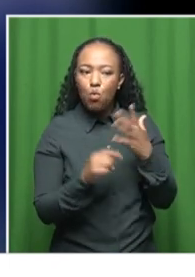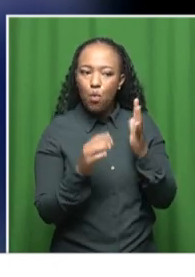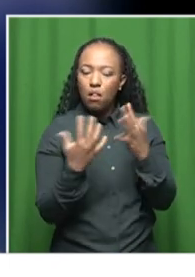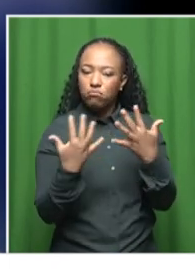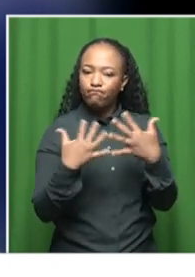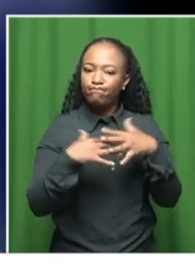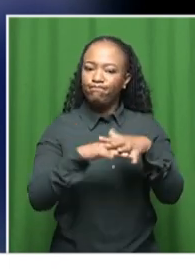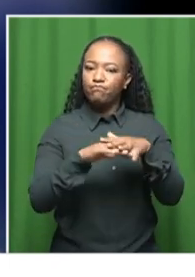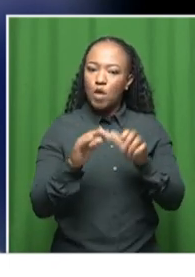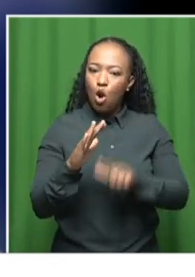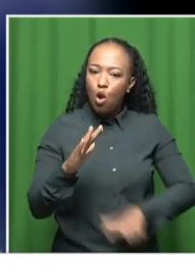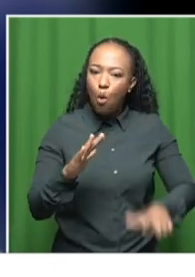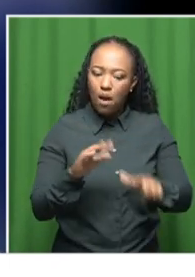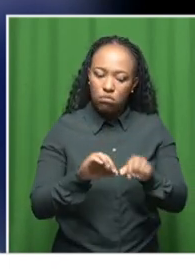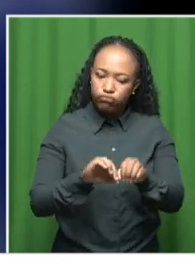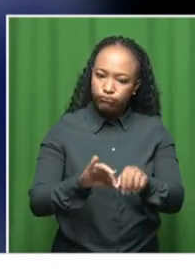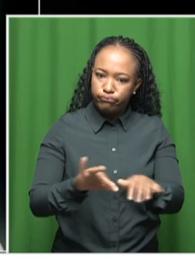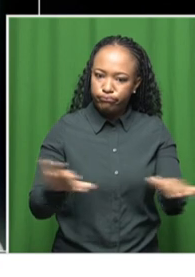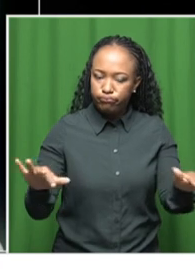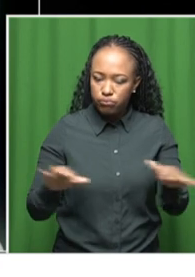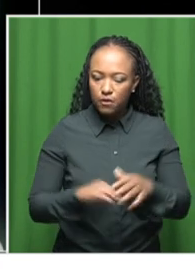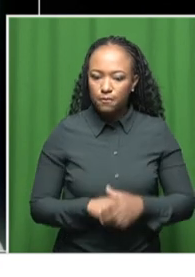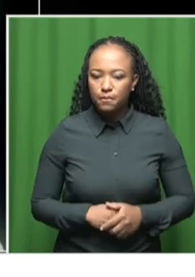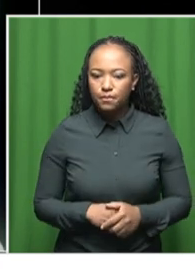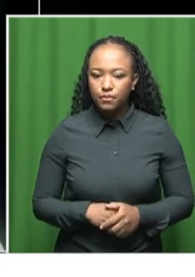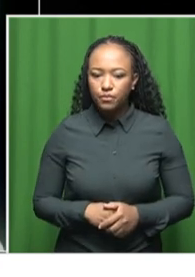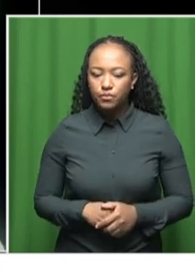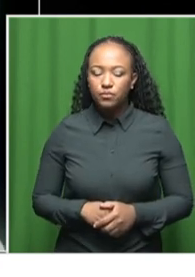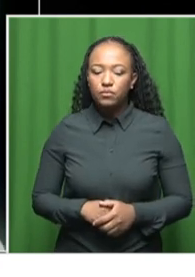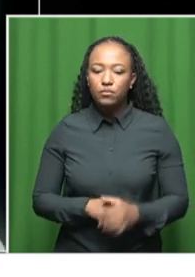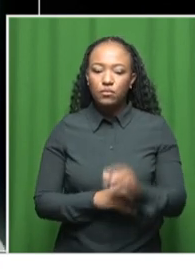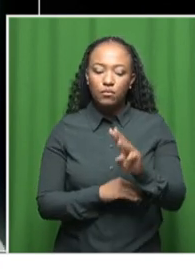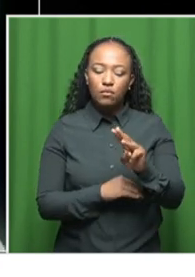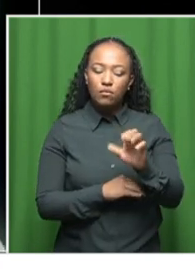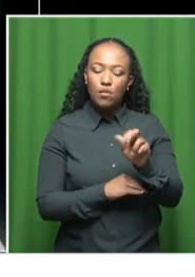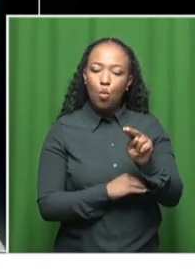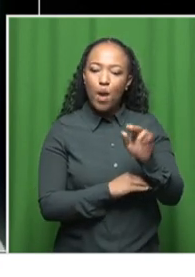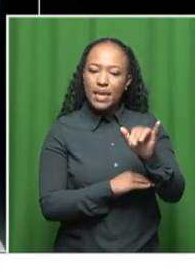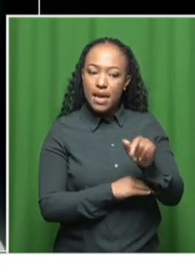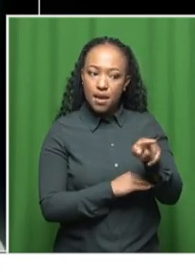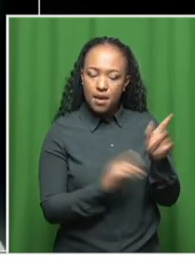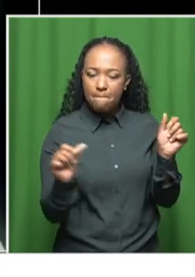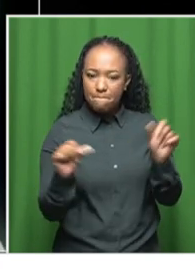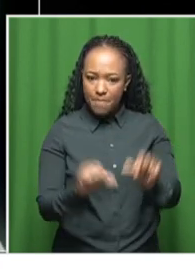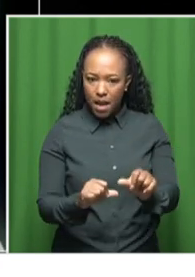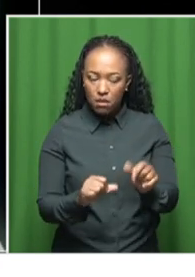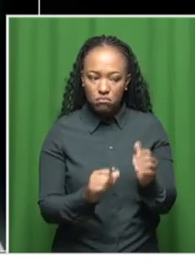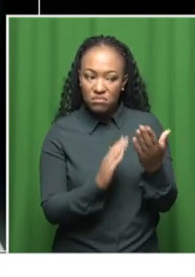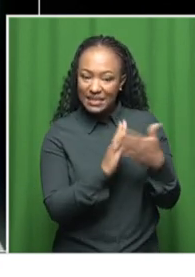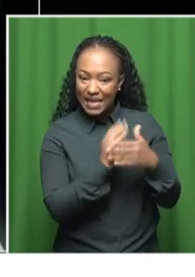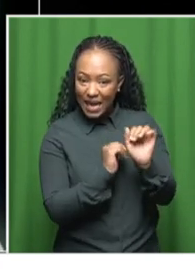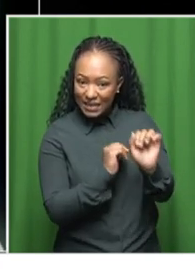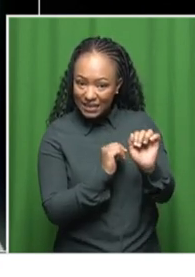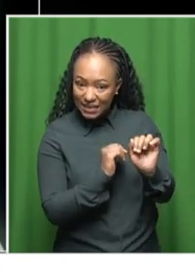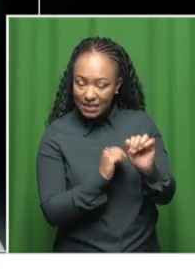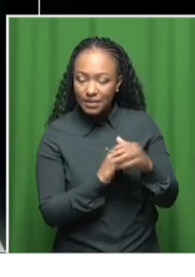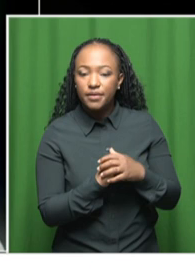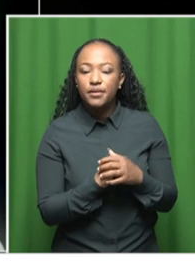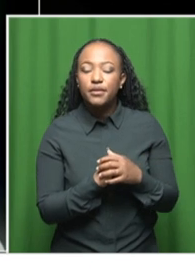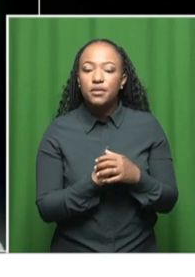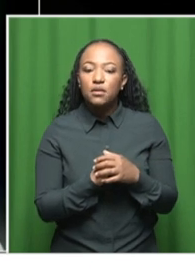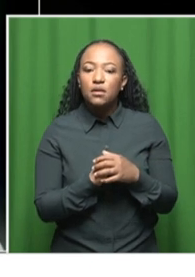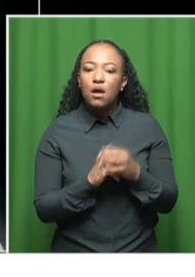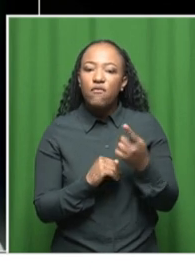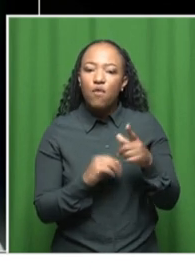the NSP. Wendy Pakir is back with us. Wendy, from your side, just in terms of taking stock from the